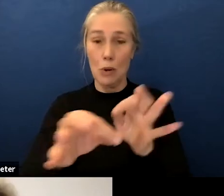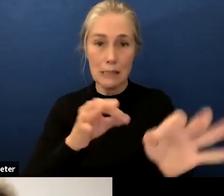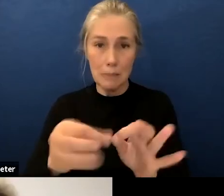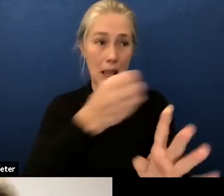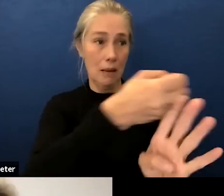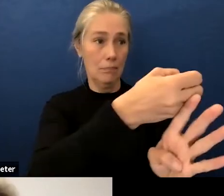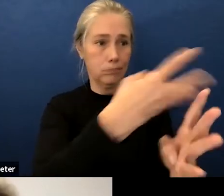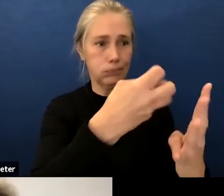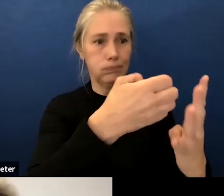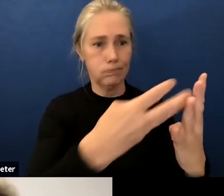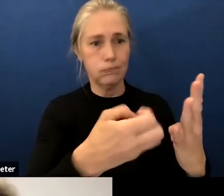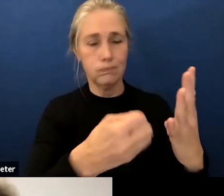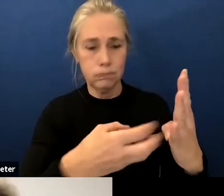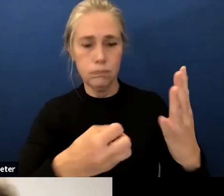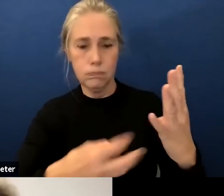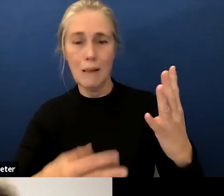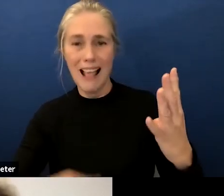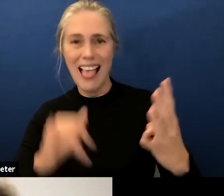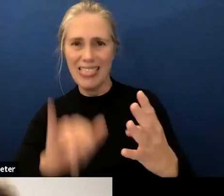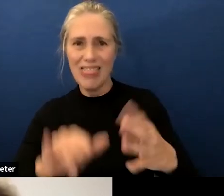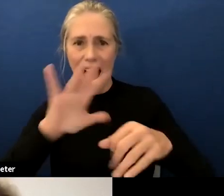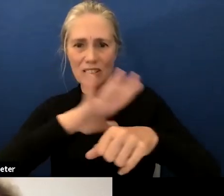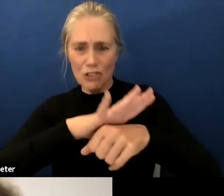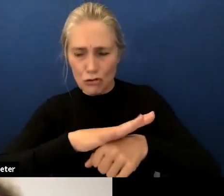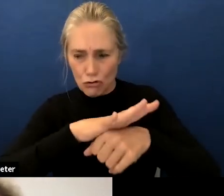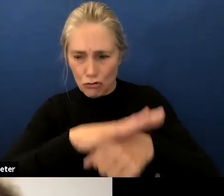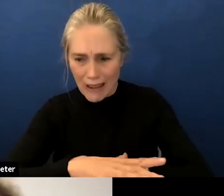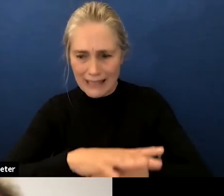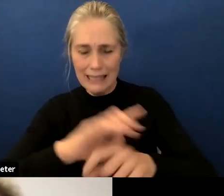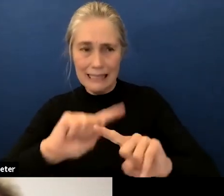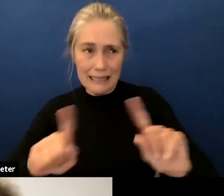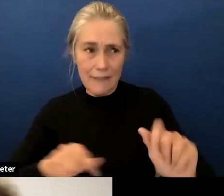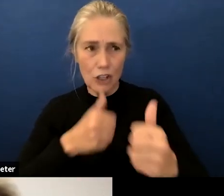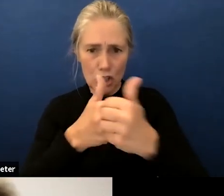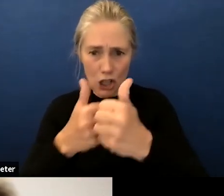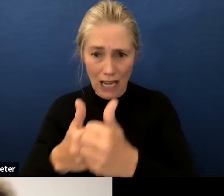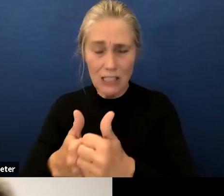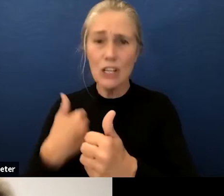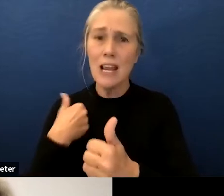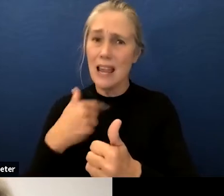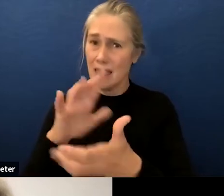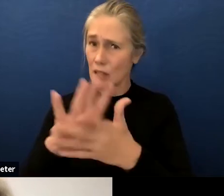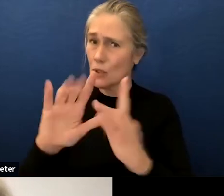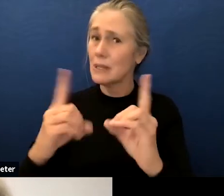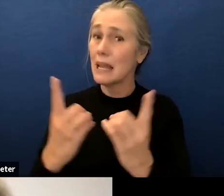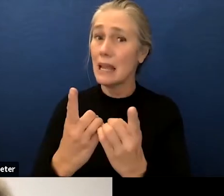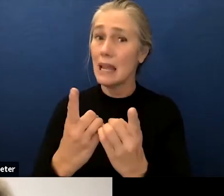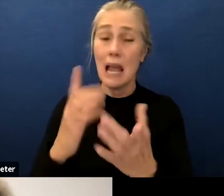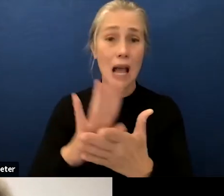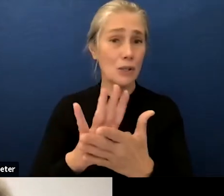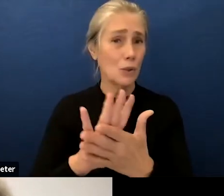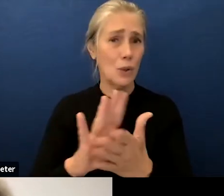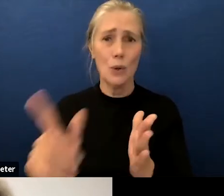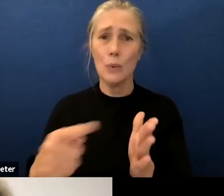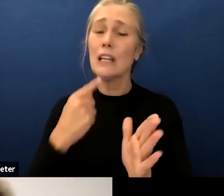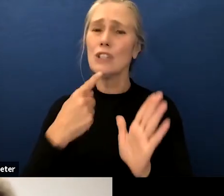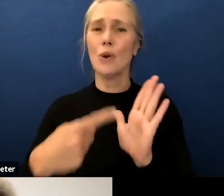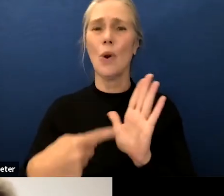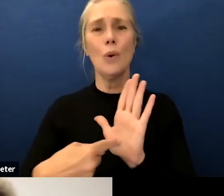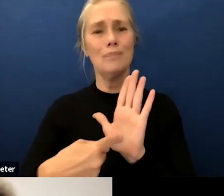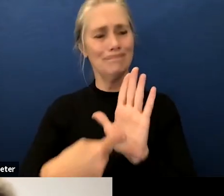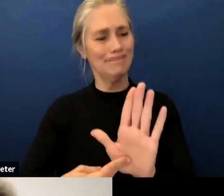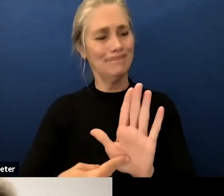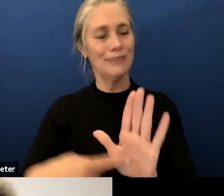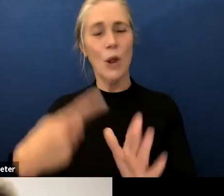that we um as our school district are facing and really our schools are emblematic of who we are and this is a